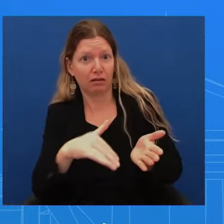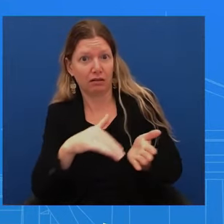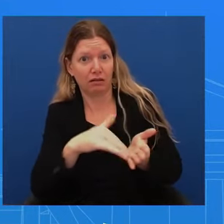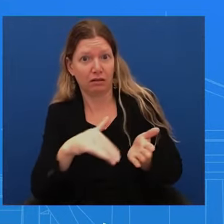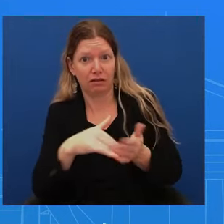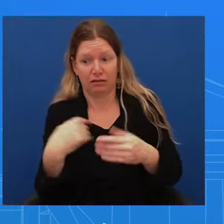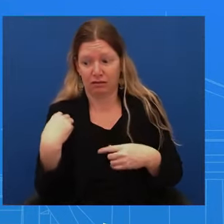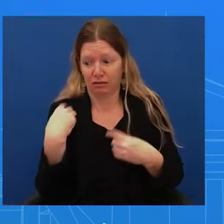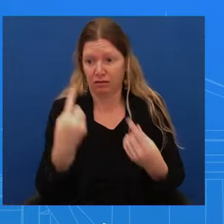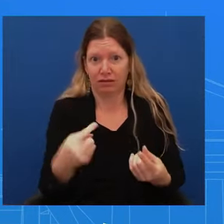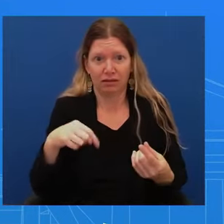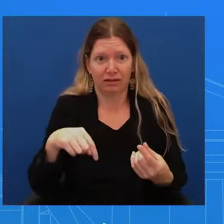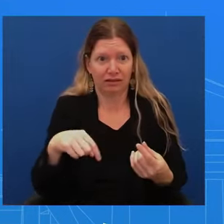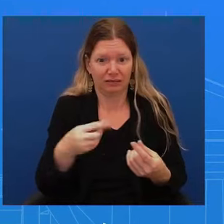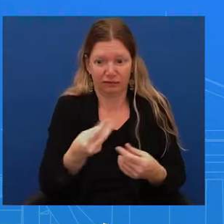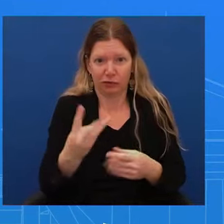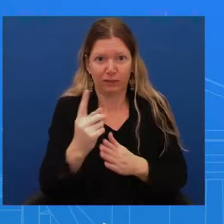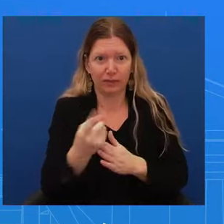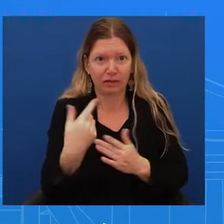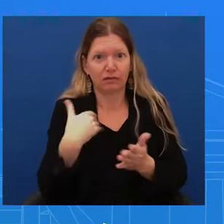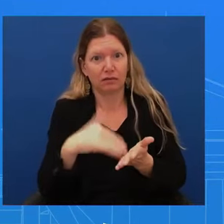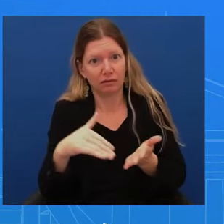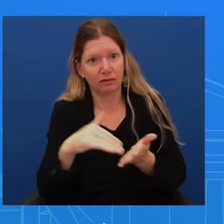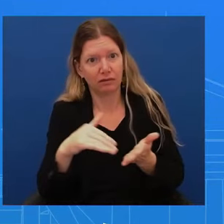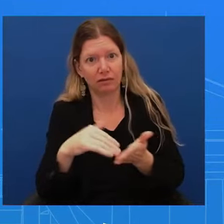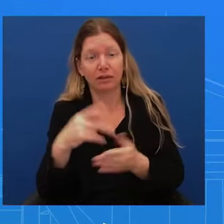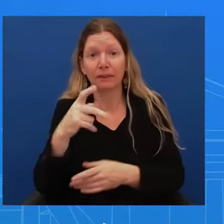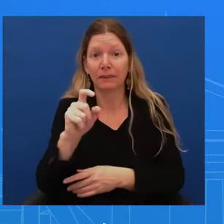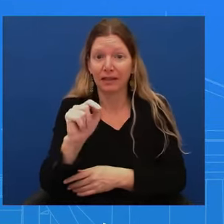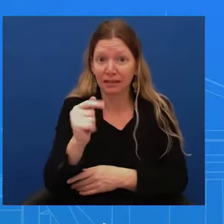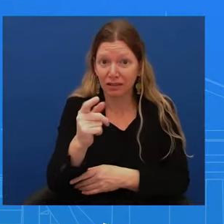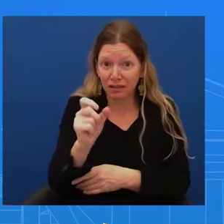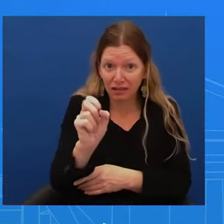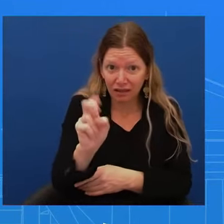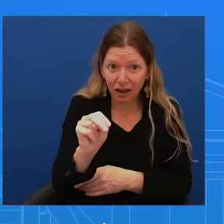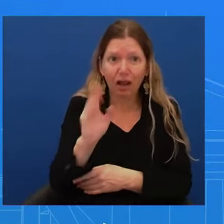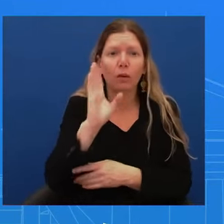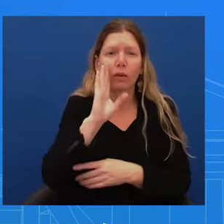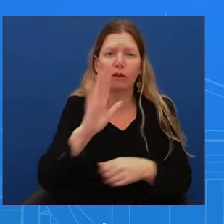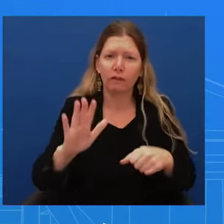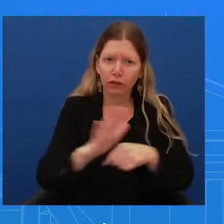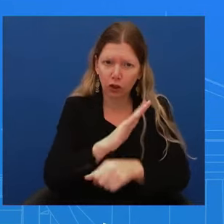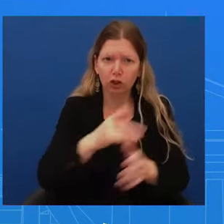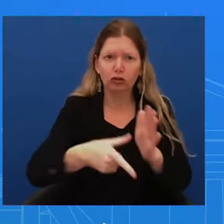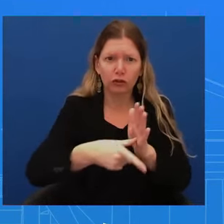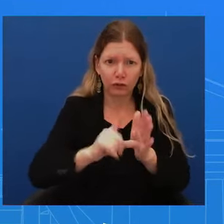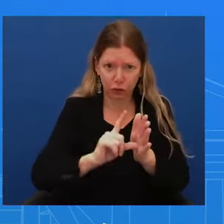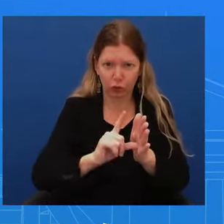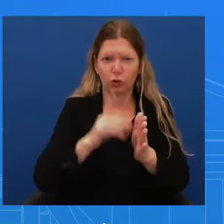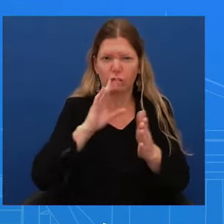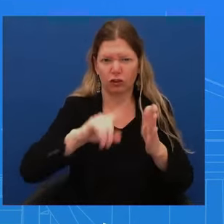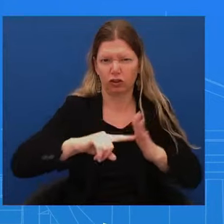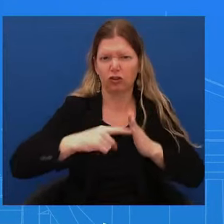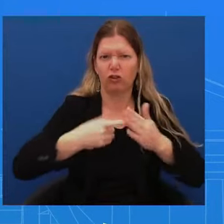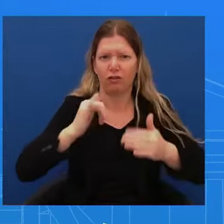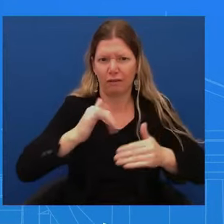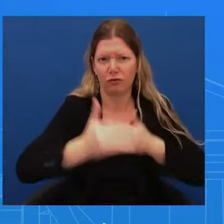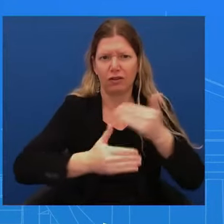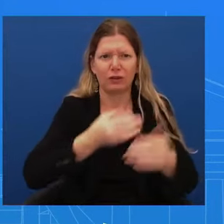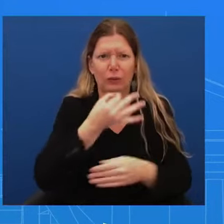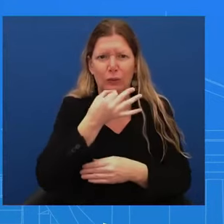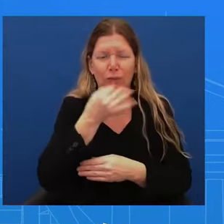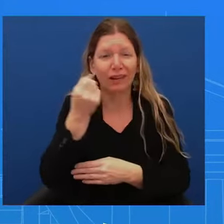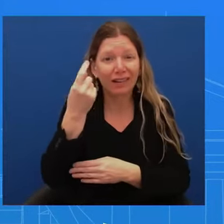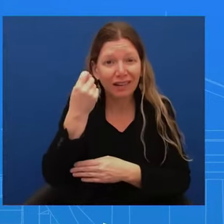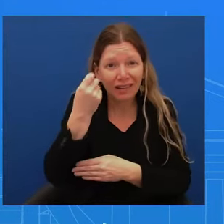It's going to take about 30 days, as they stated in their memo. And also, we're going to take extra steps here, as we've stated with the memo, as I've